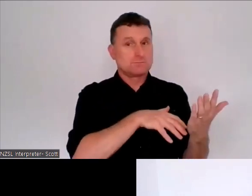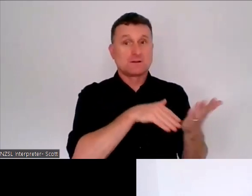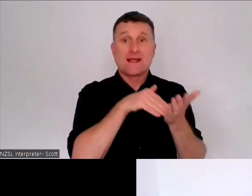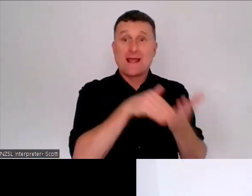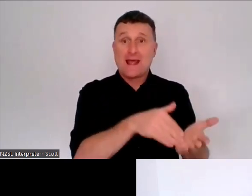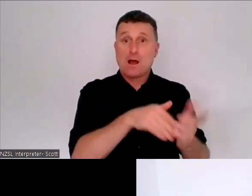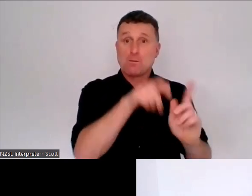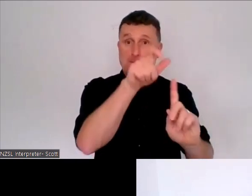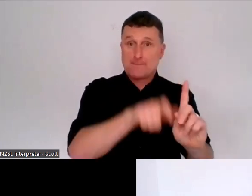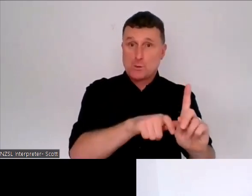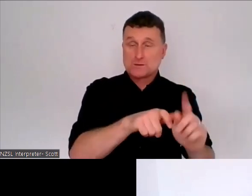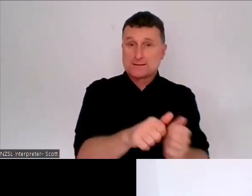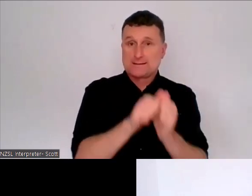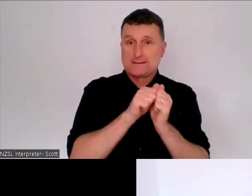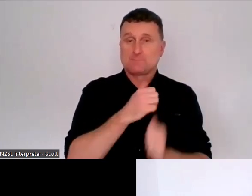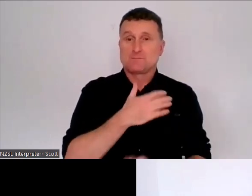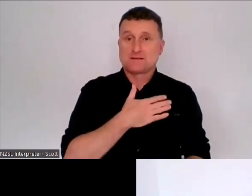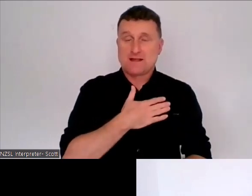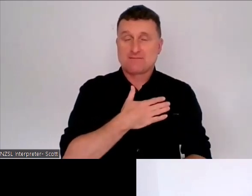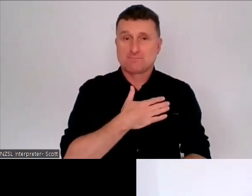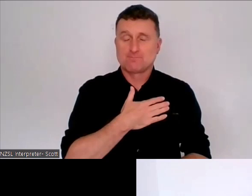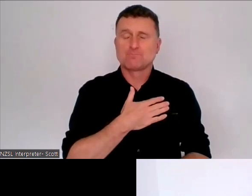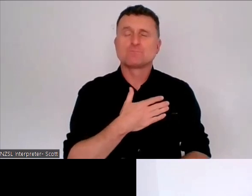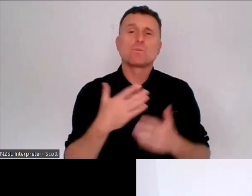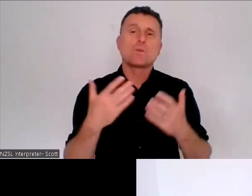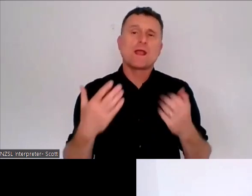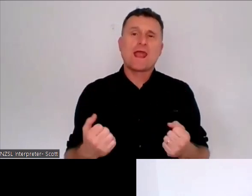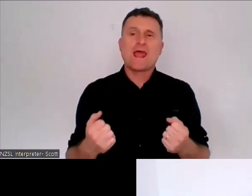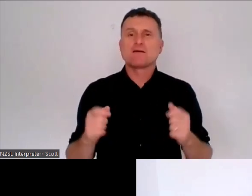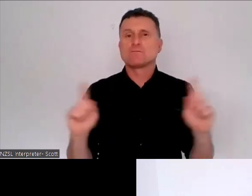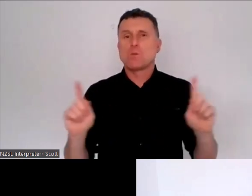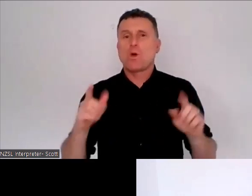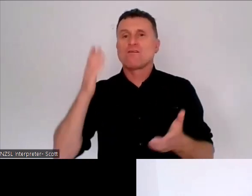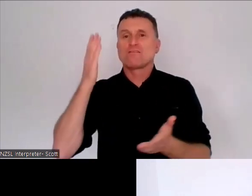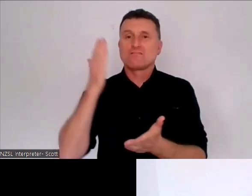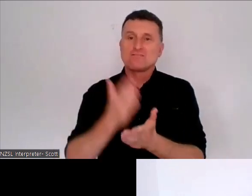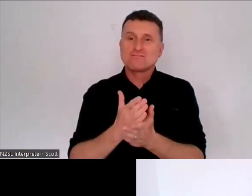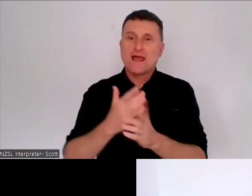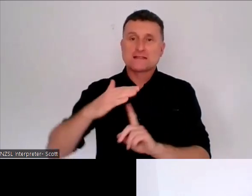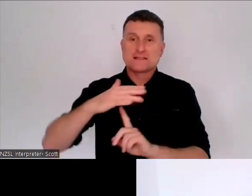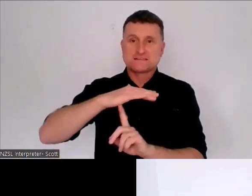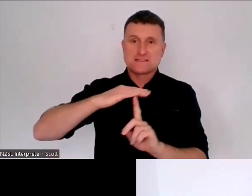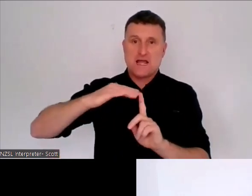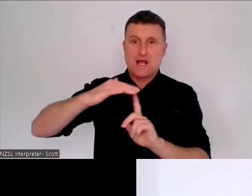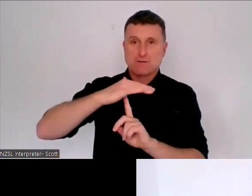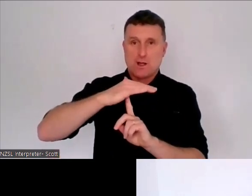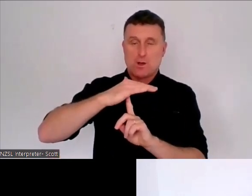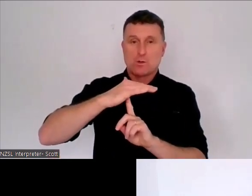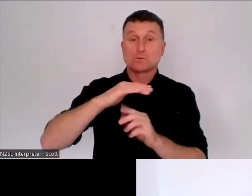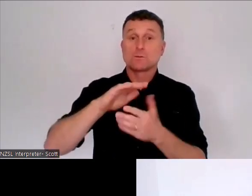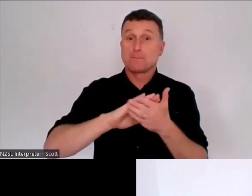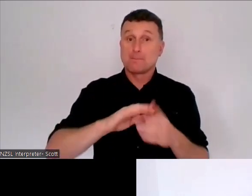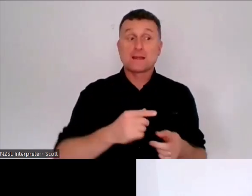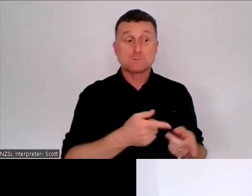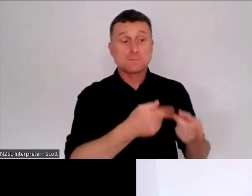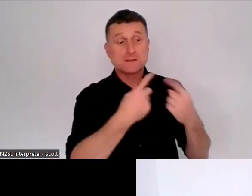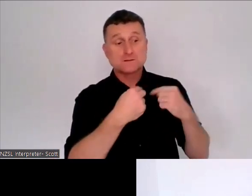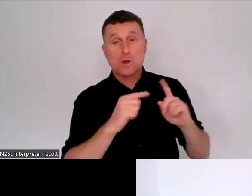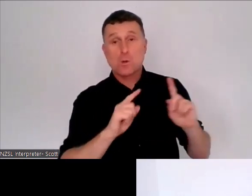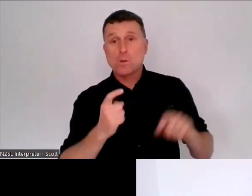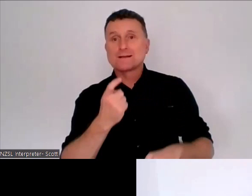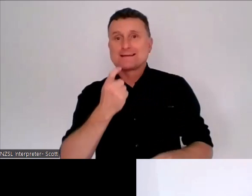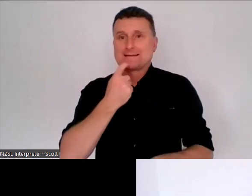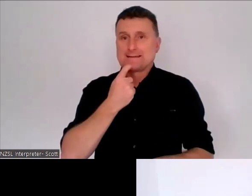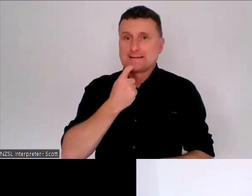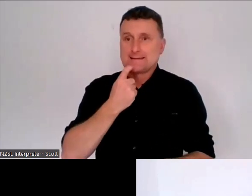because we've found and we've been advised that it's much easier for people to engage